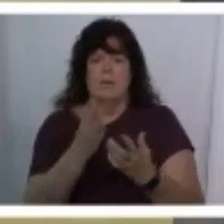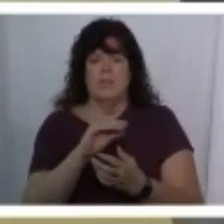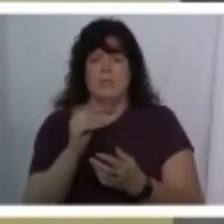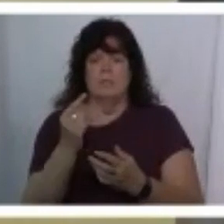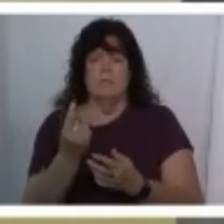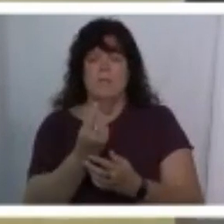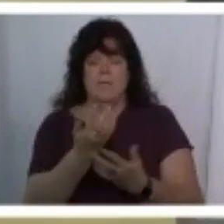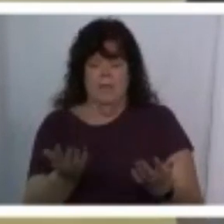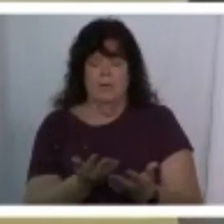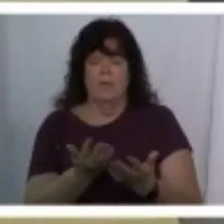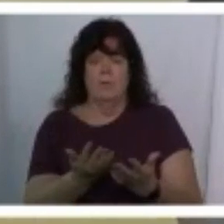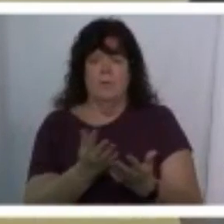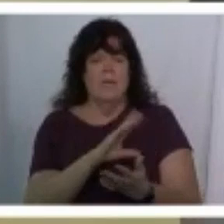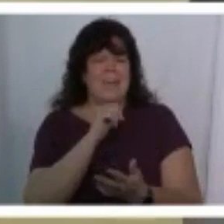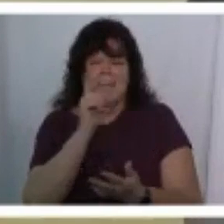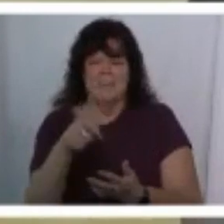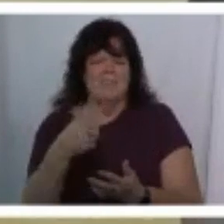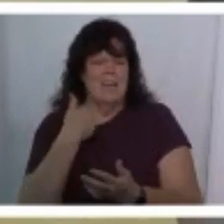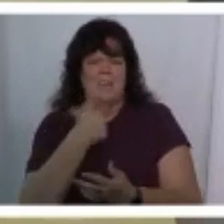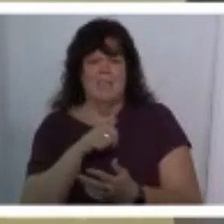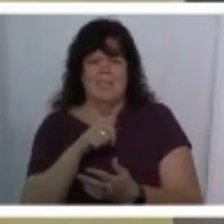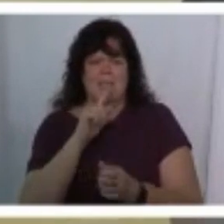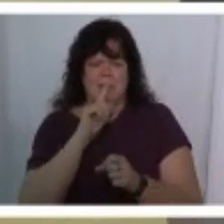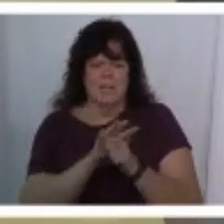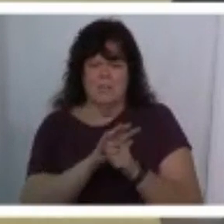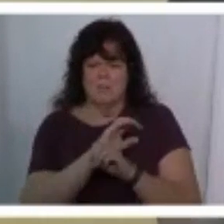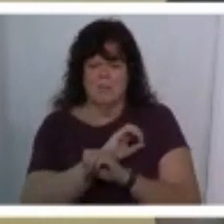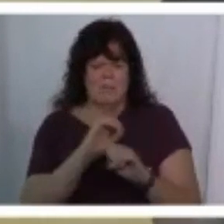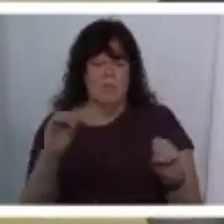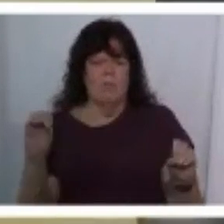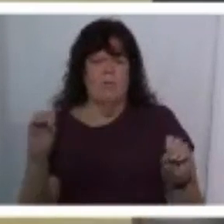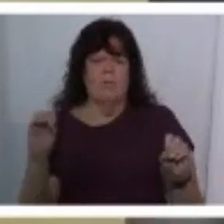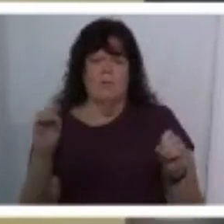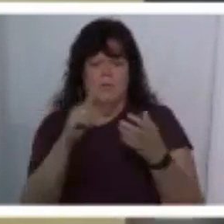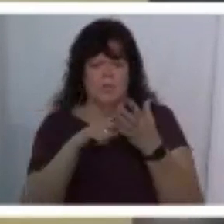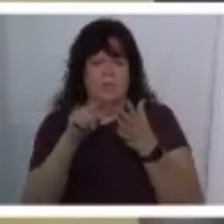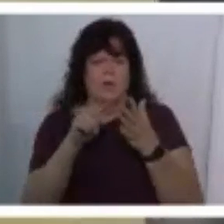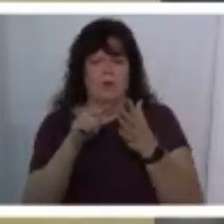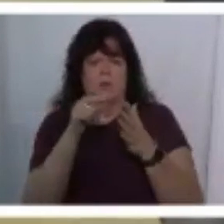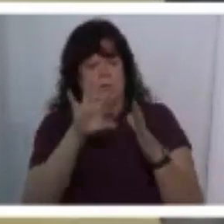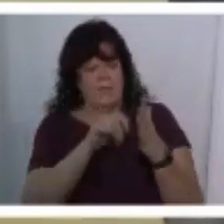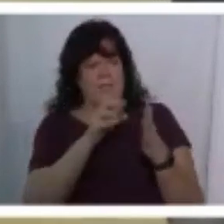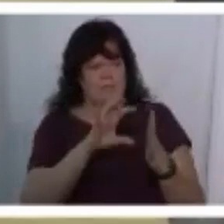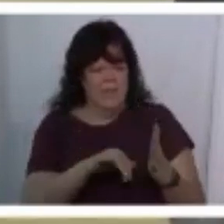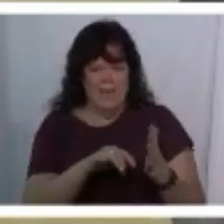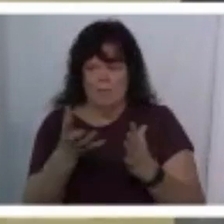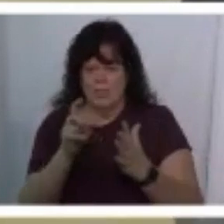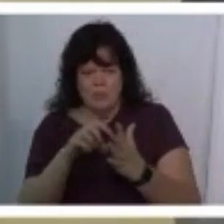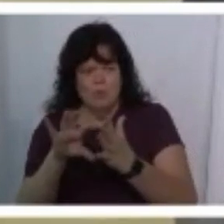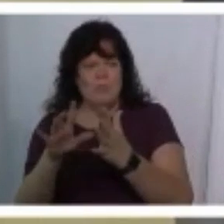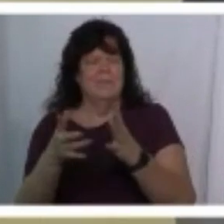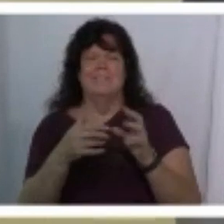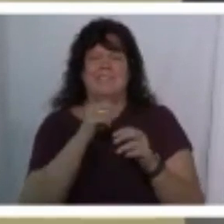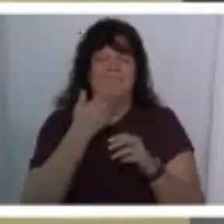be here and i don't have to have any obligation there's no check mark box of who i have to be or what i have to